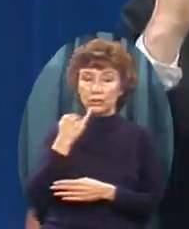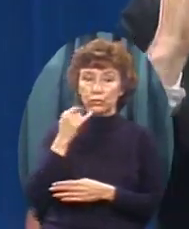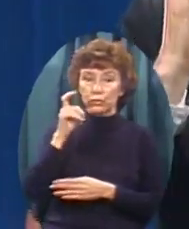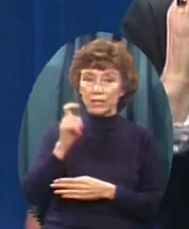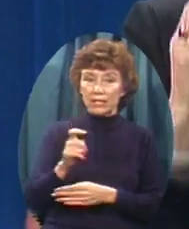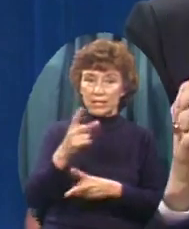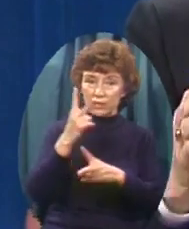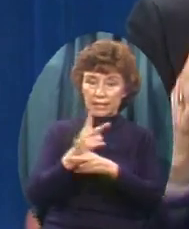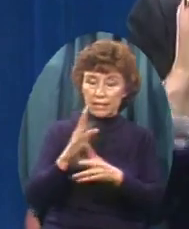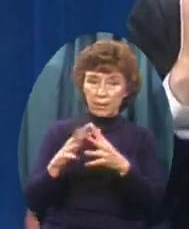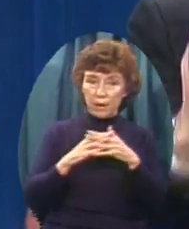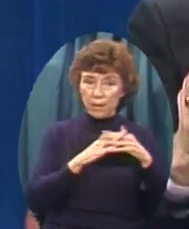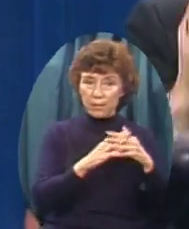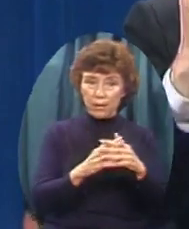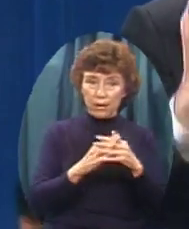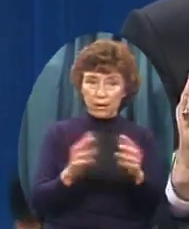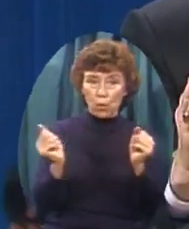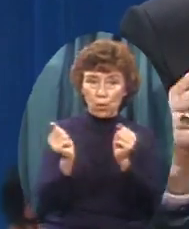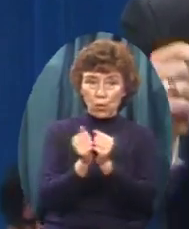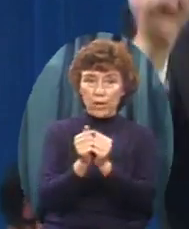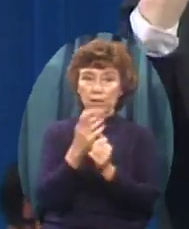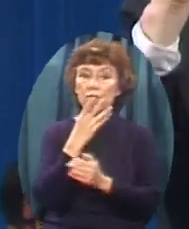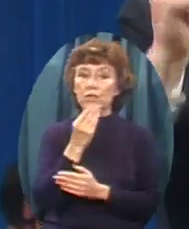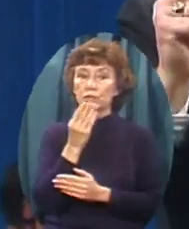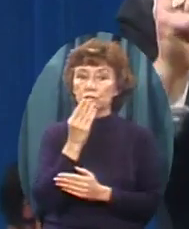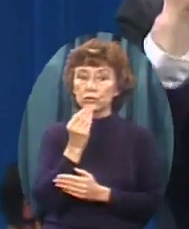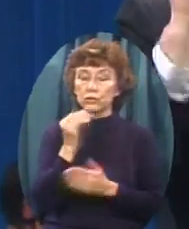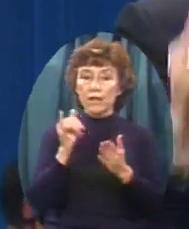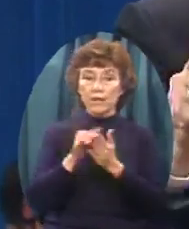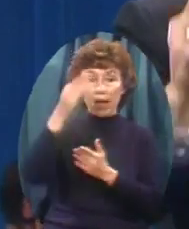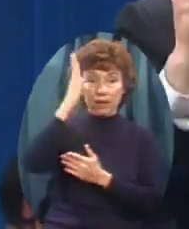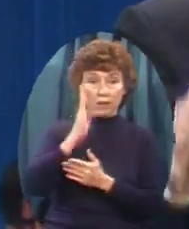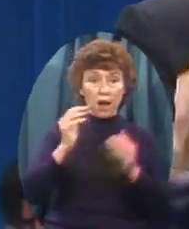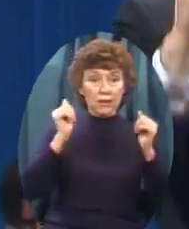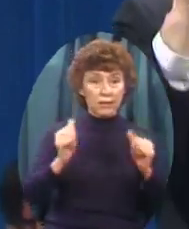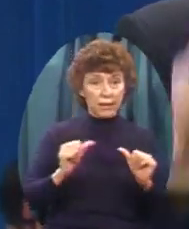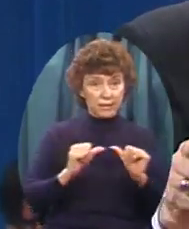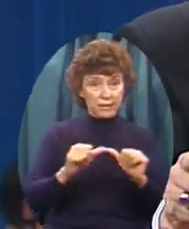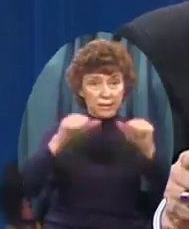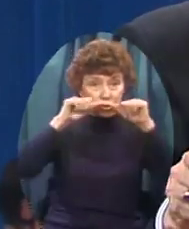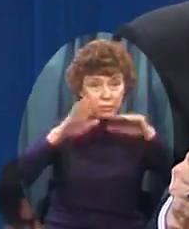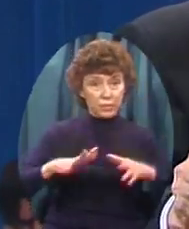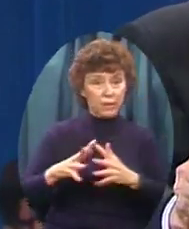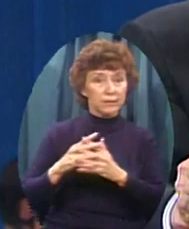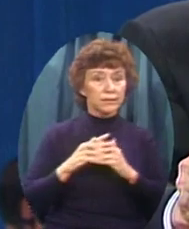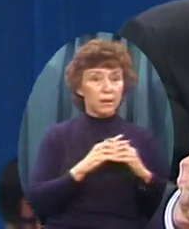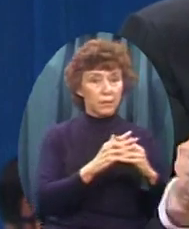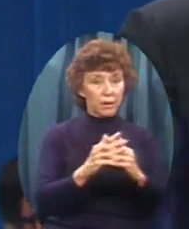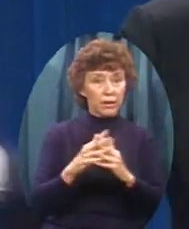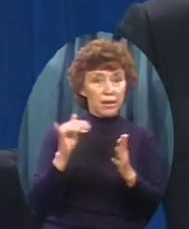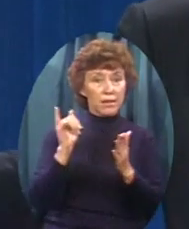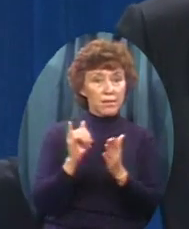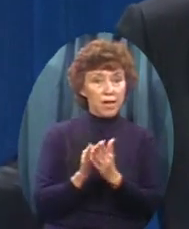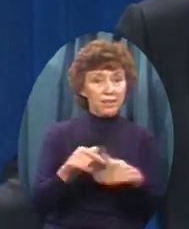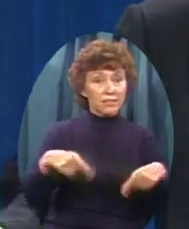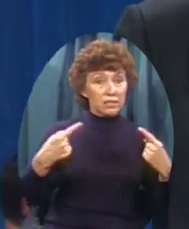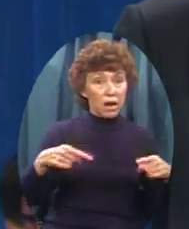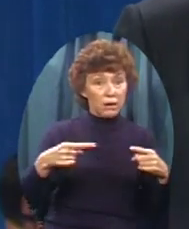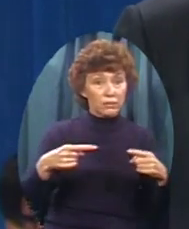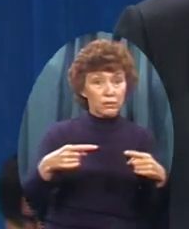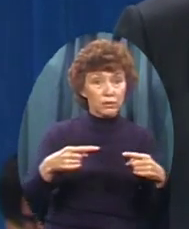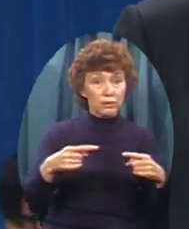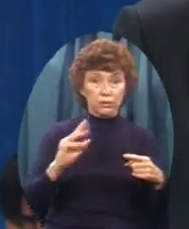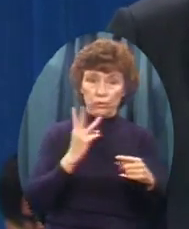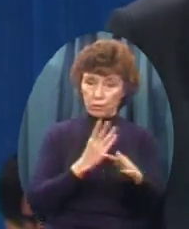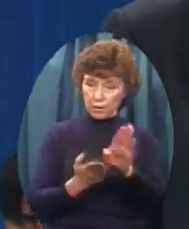Let's keep America On the side of the Jew So that God can continue To bless America Now that's the controversy We are facing